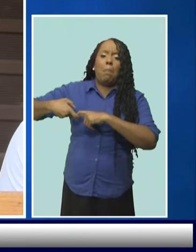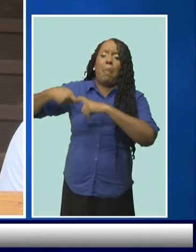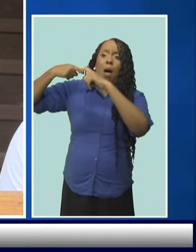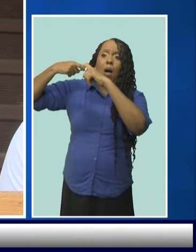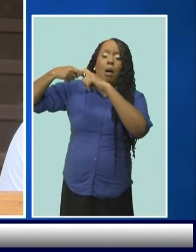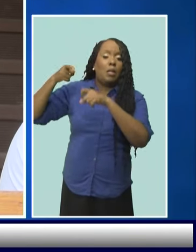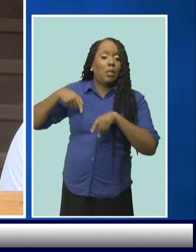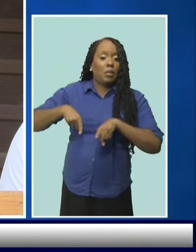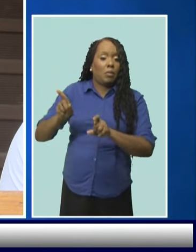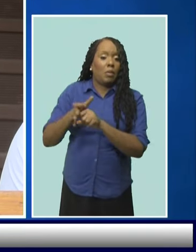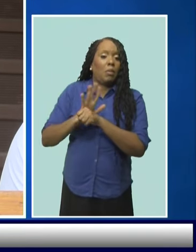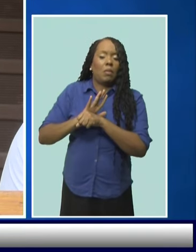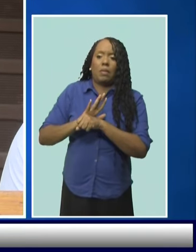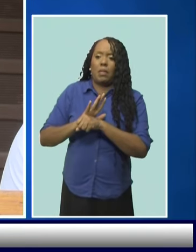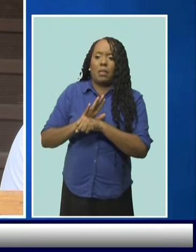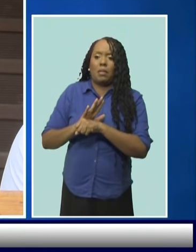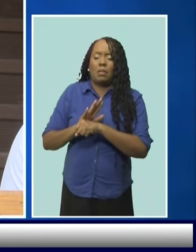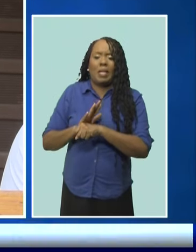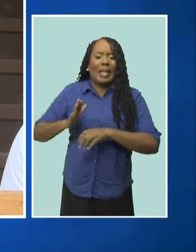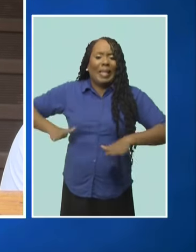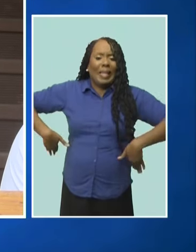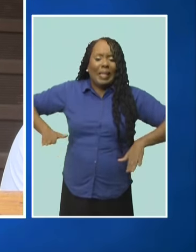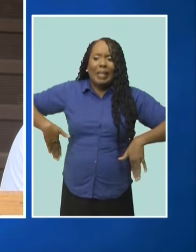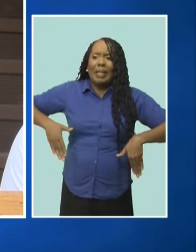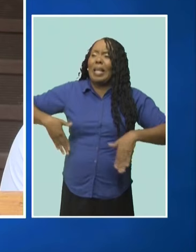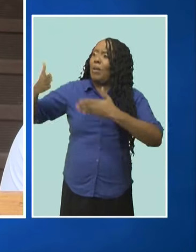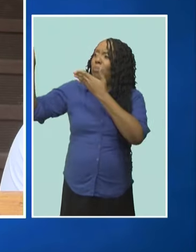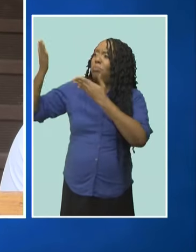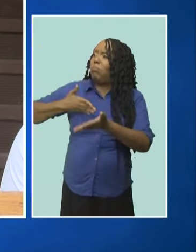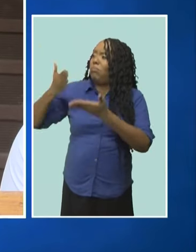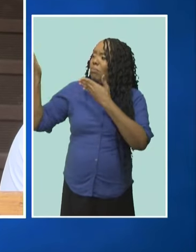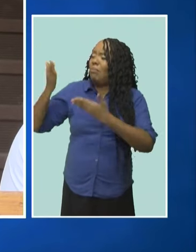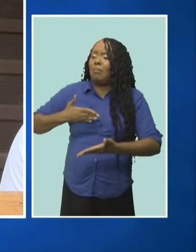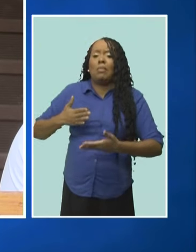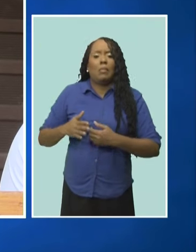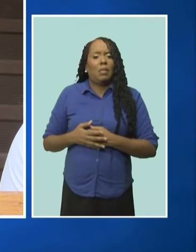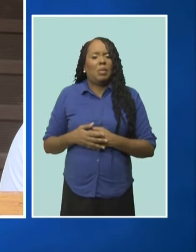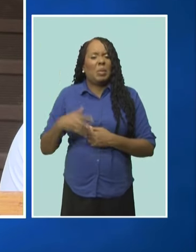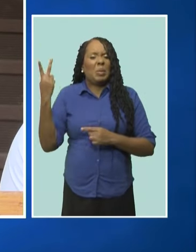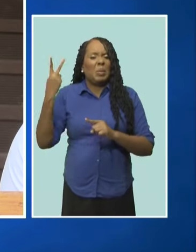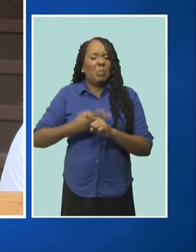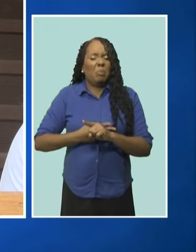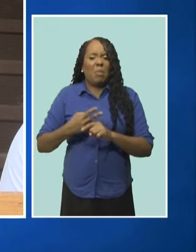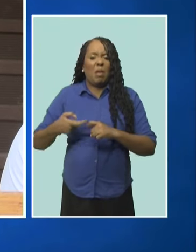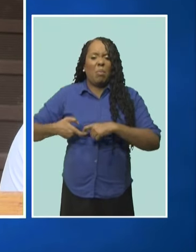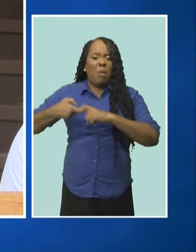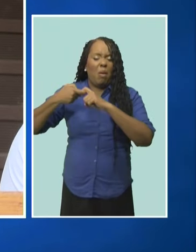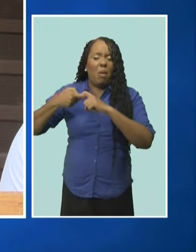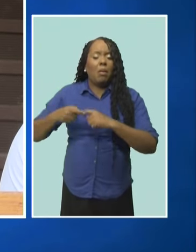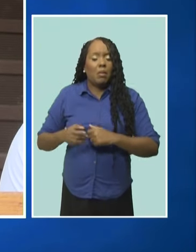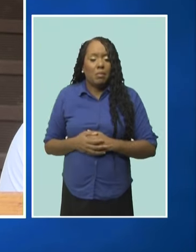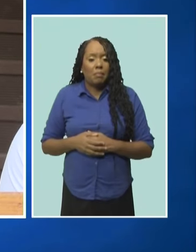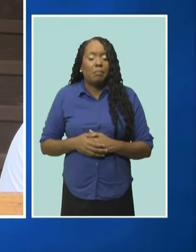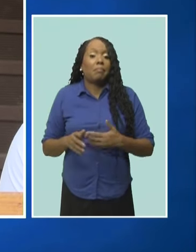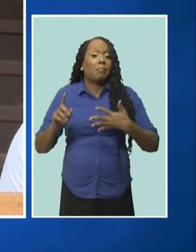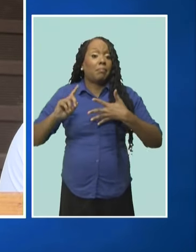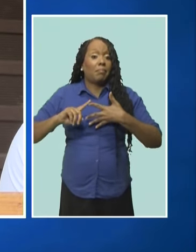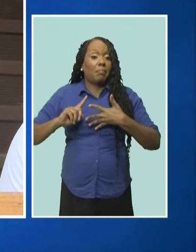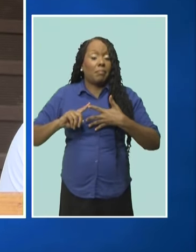and resulted in the late arrival of the houses by approximately 2 months. Number 2,